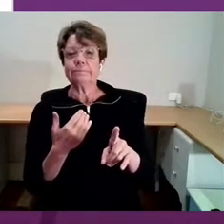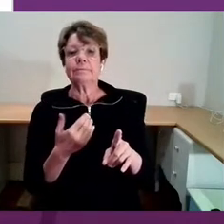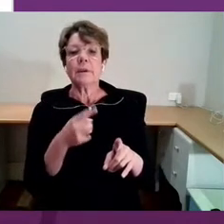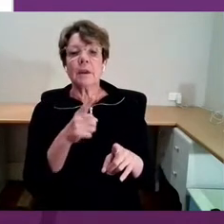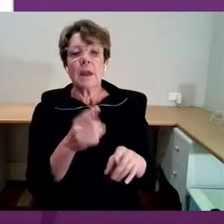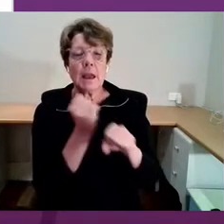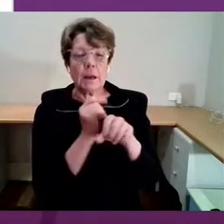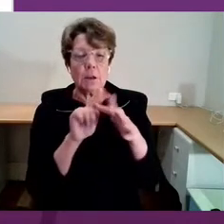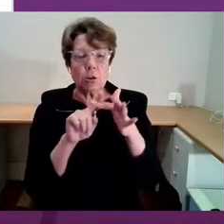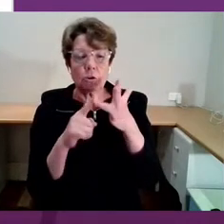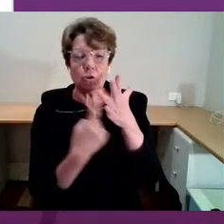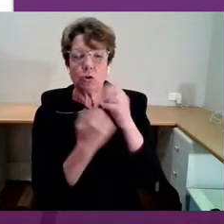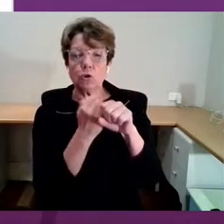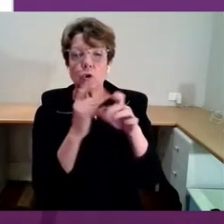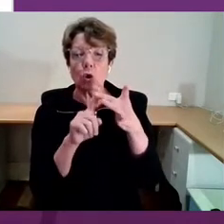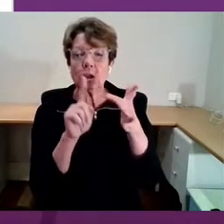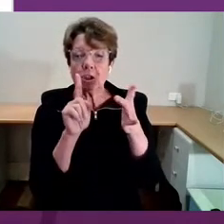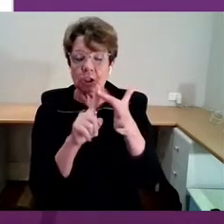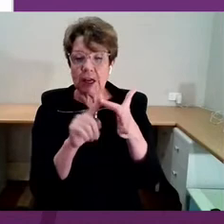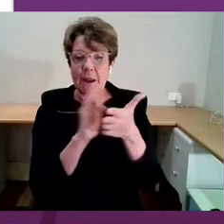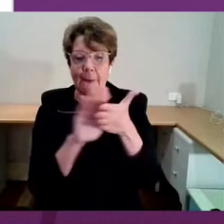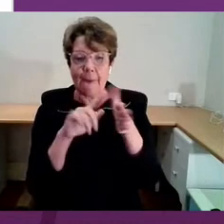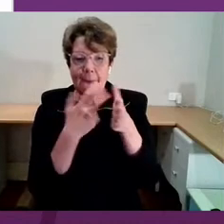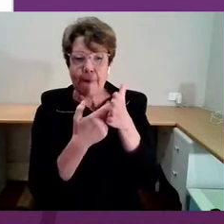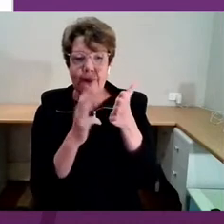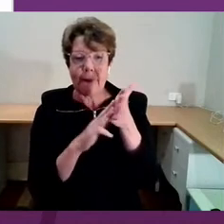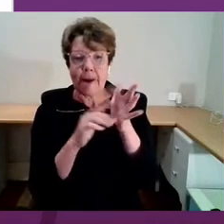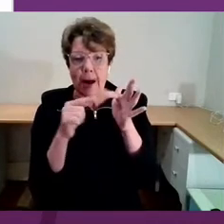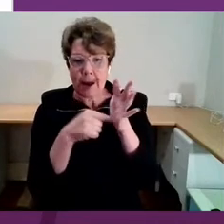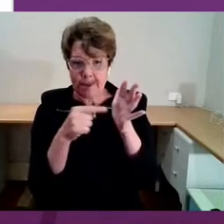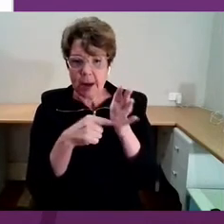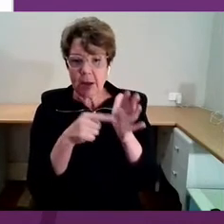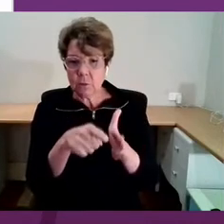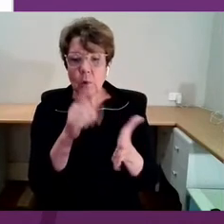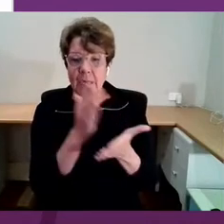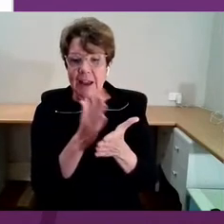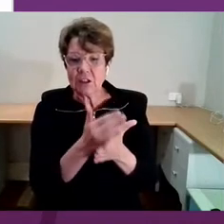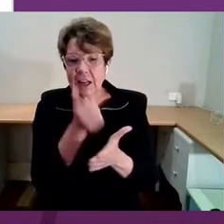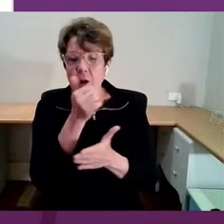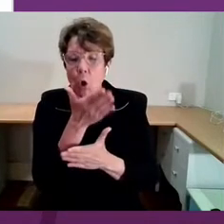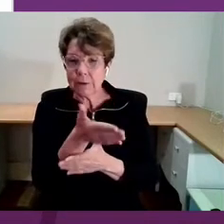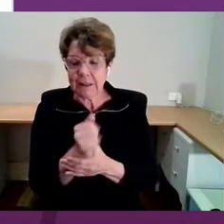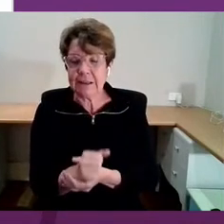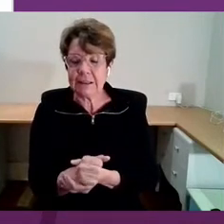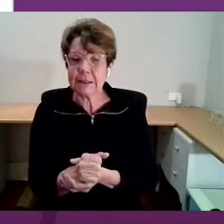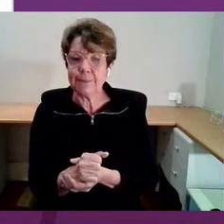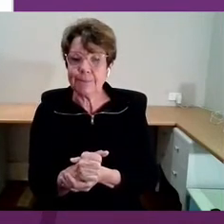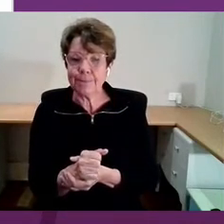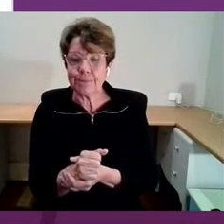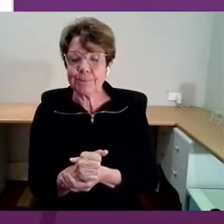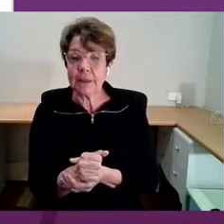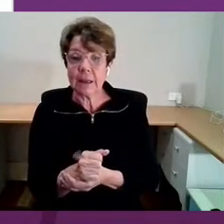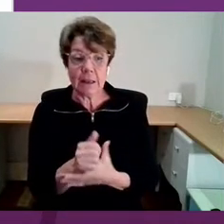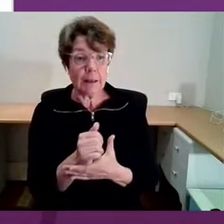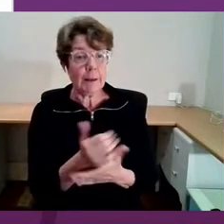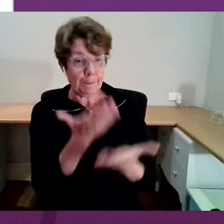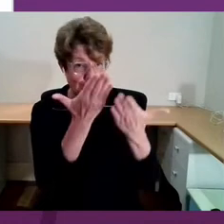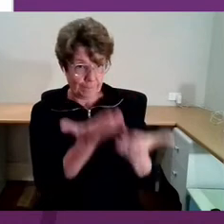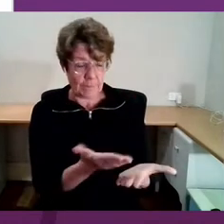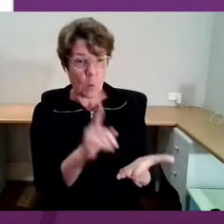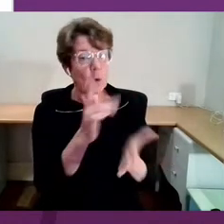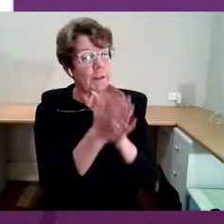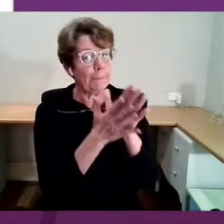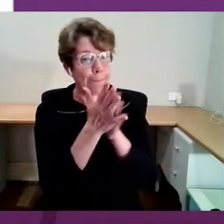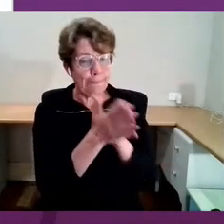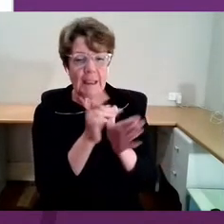be participating with you on the panel, will well know it. And it really is looking at the fact that a key focus